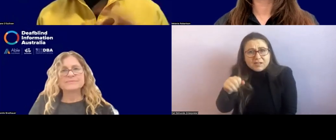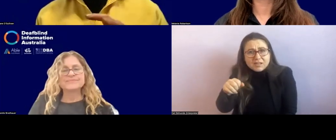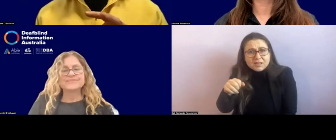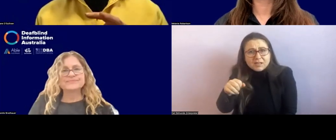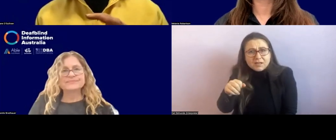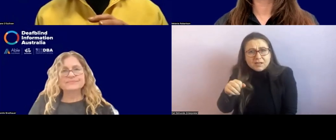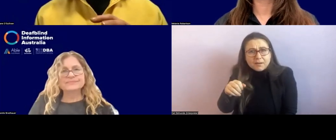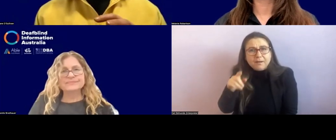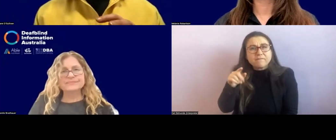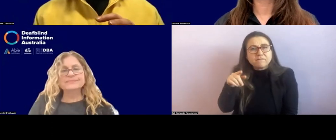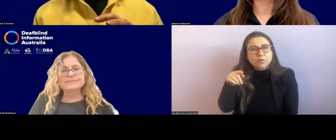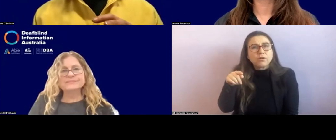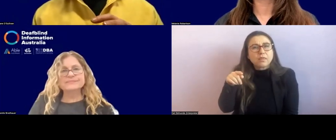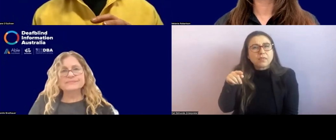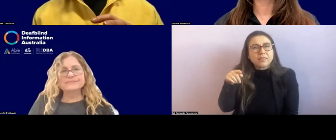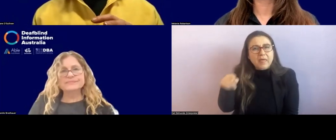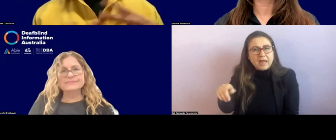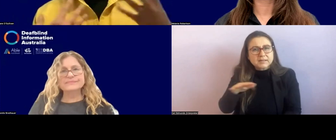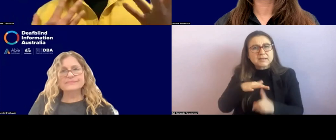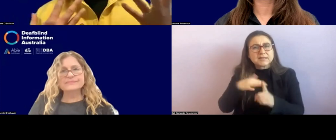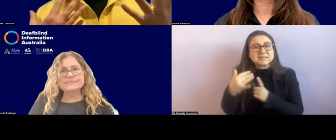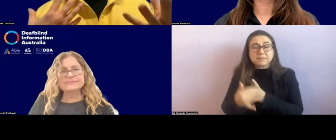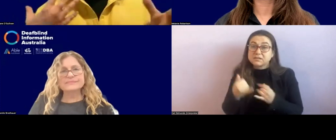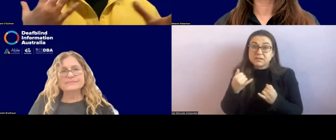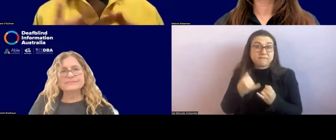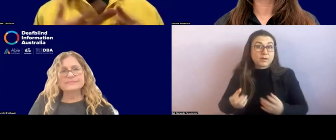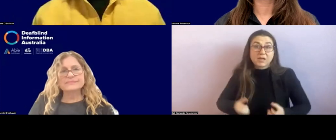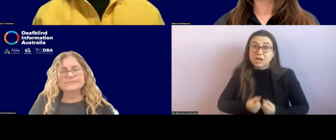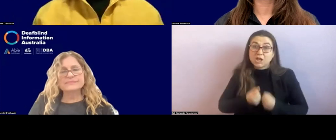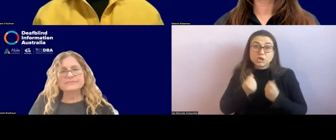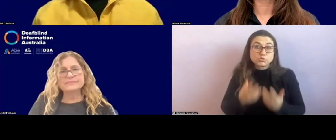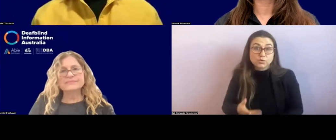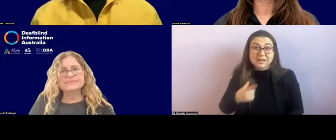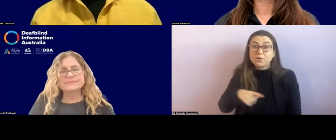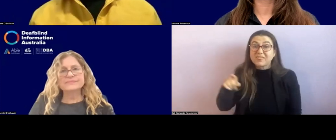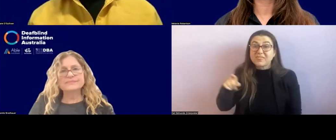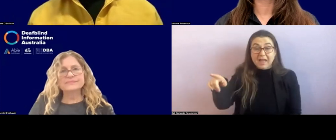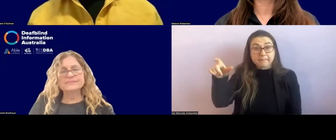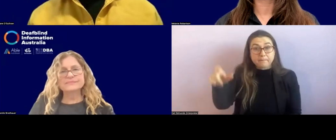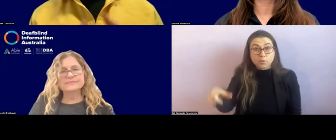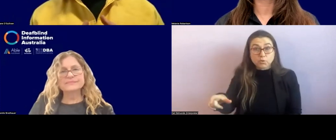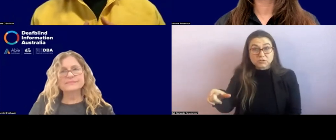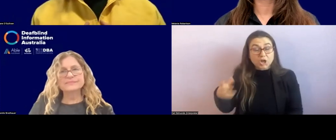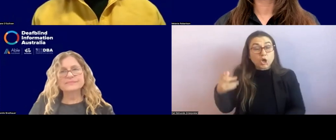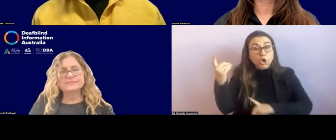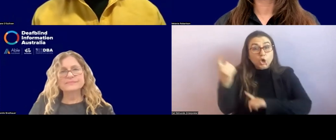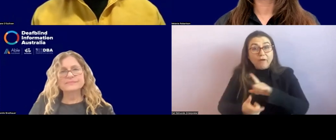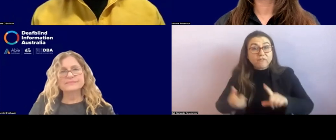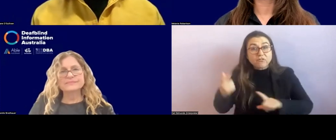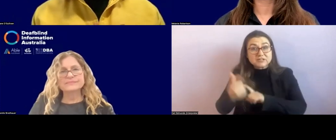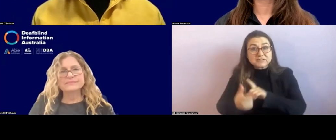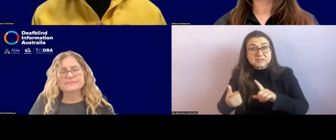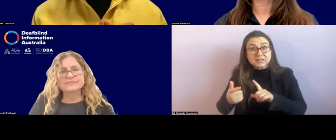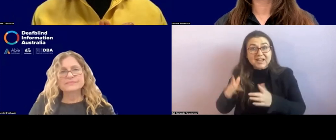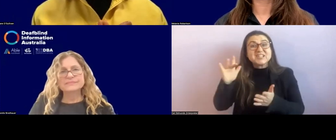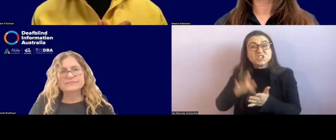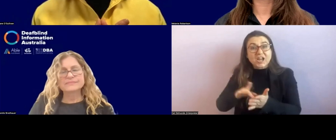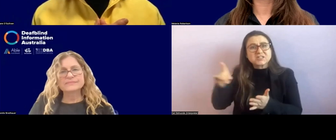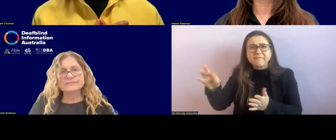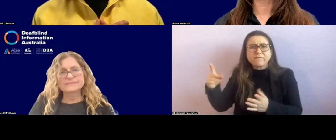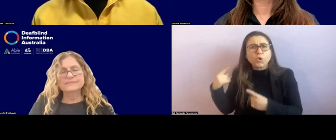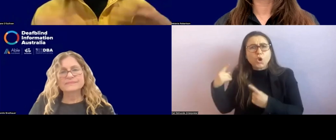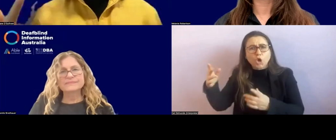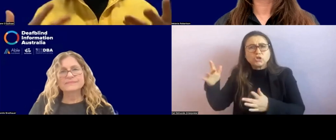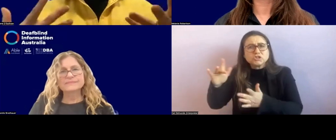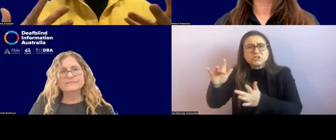in that space, it was quite an exhausting thing. And that that person had been touched for a long period of time. Um, and I sort of, my reflection as I walked